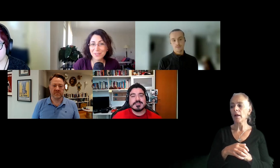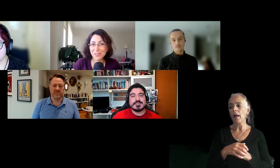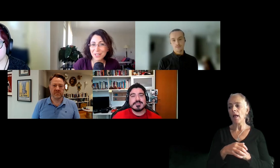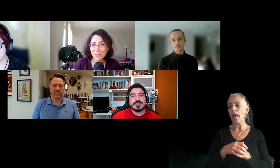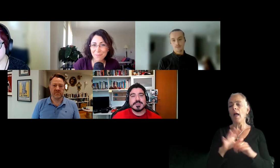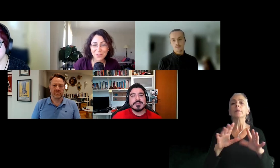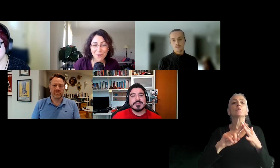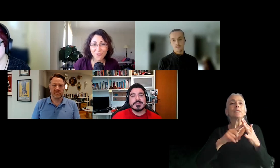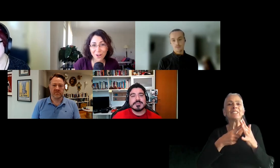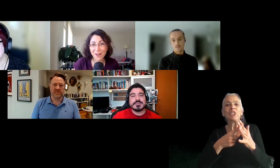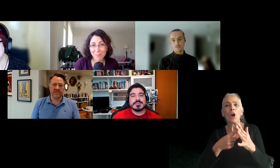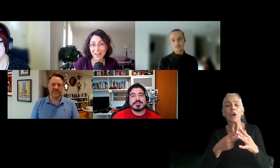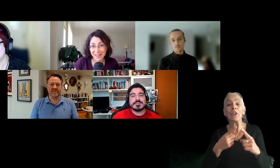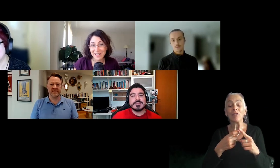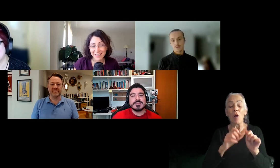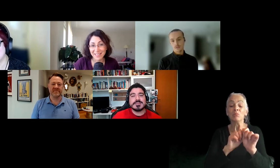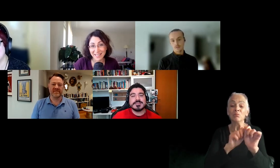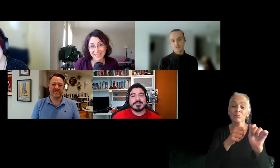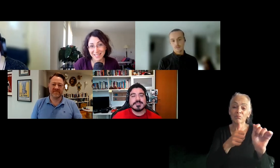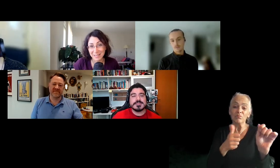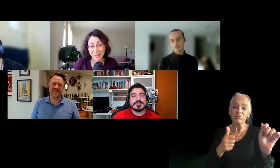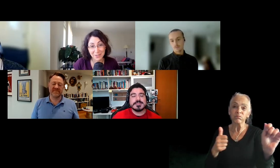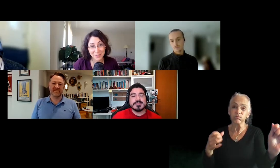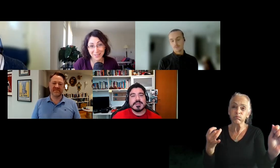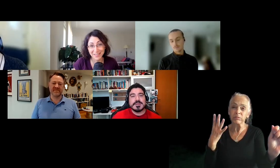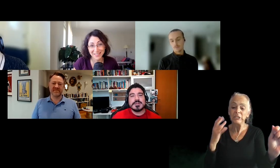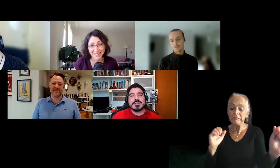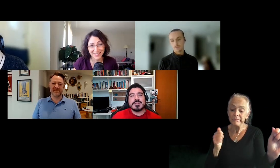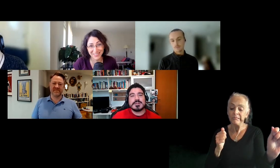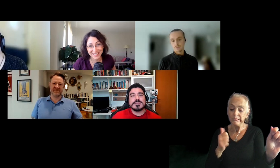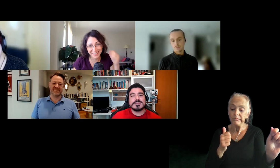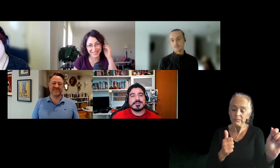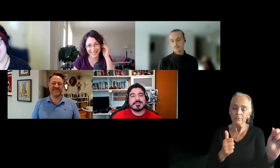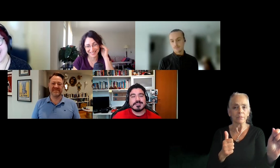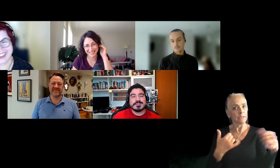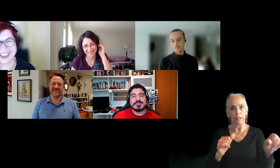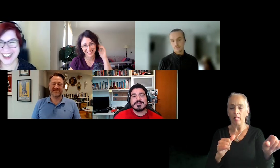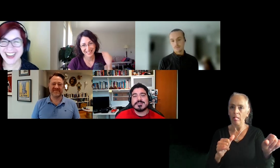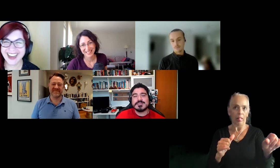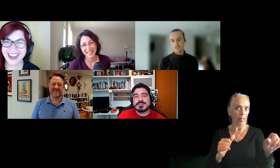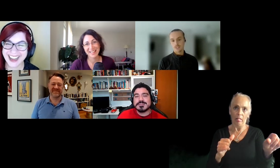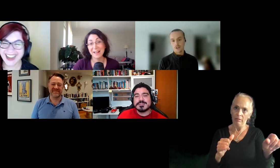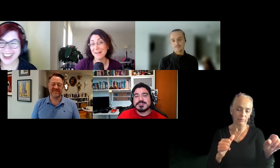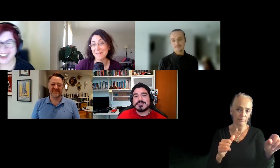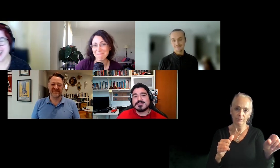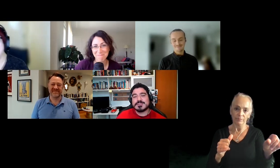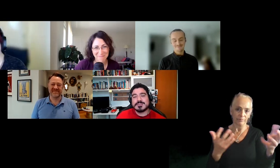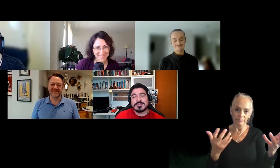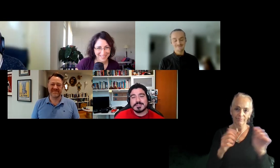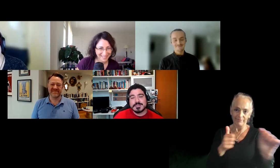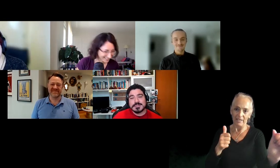few. We're starting from so far behind that. Yes, it's getting better, but it's just slow.